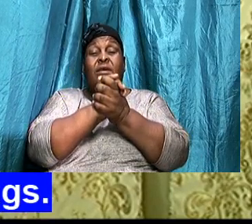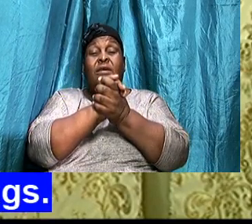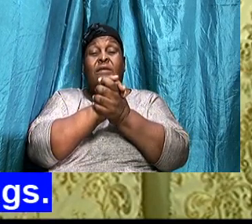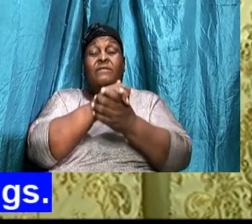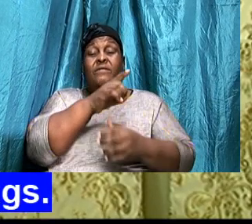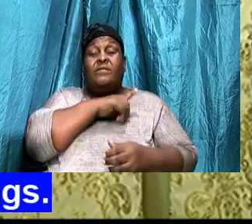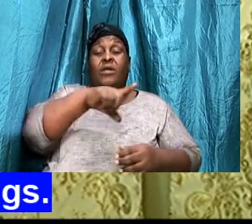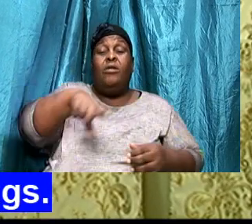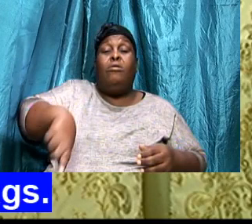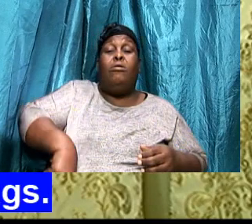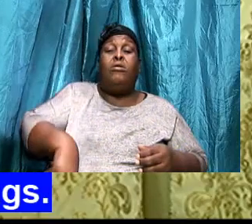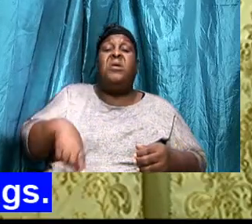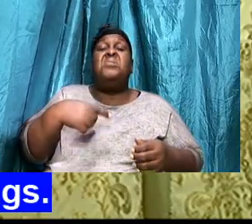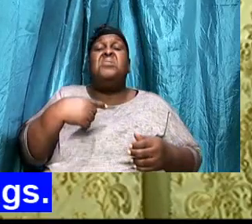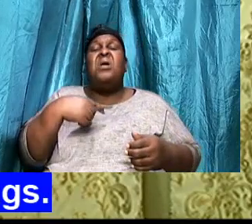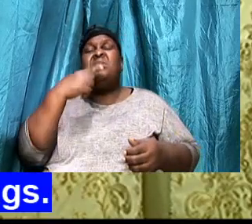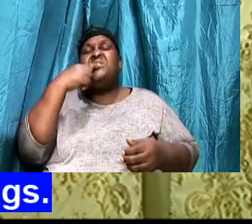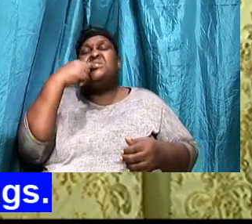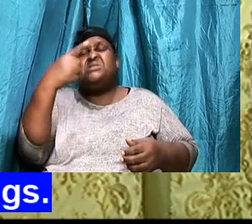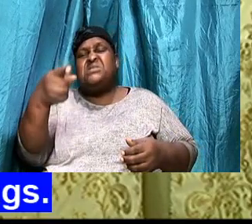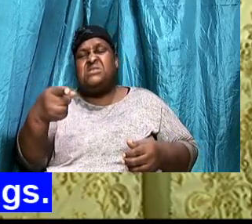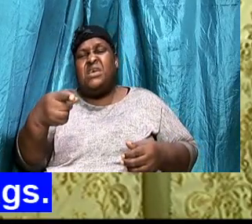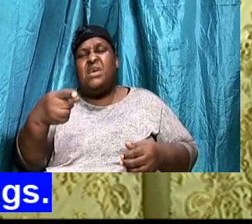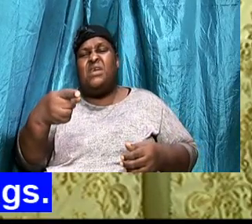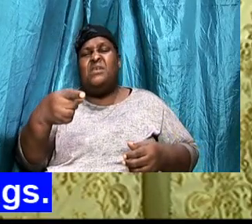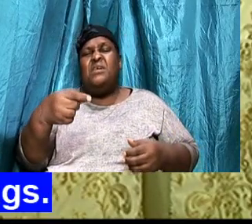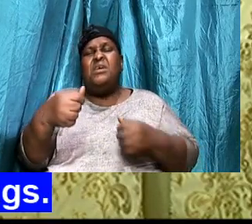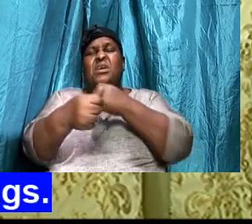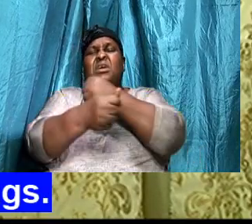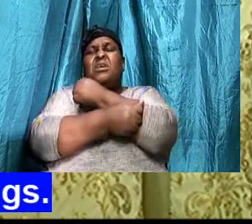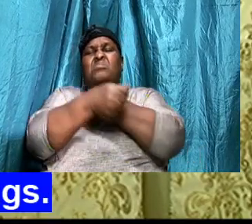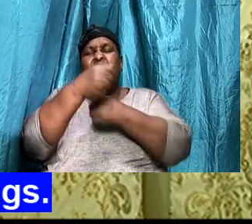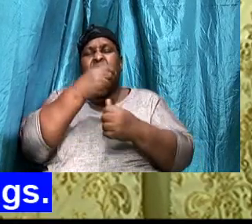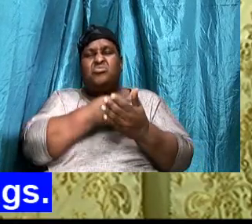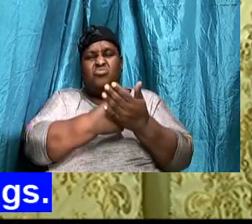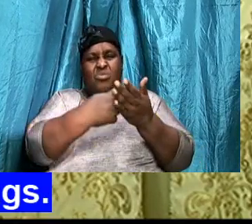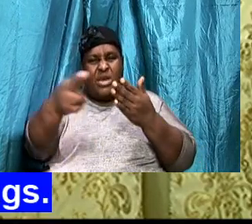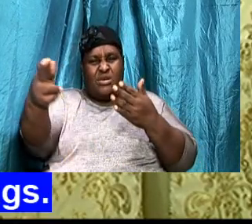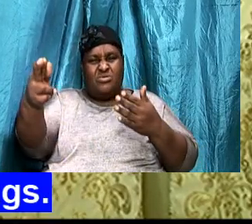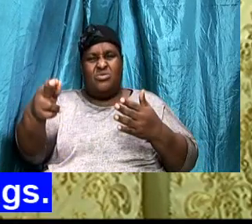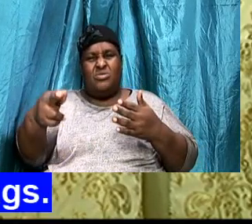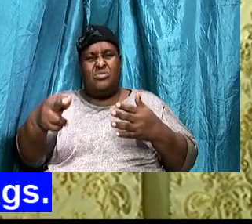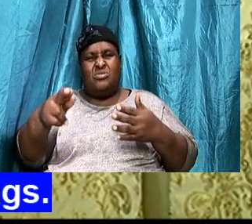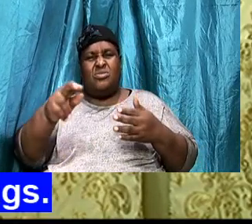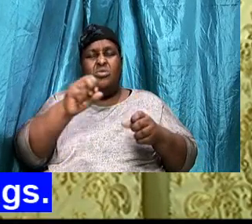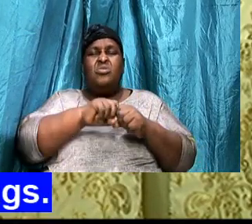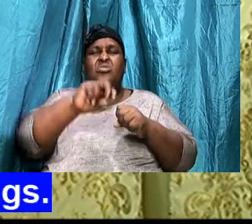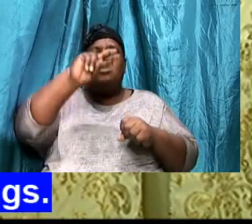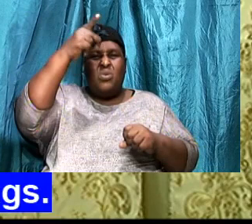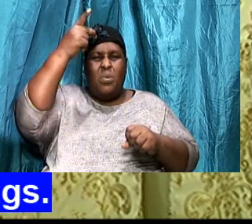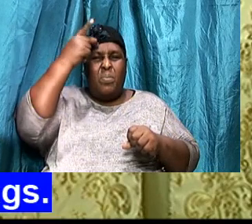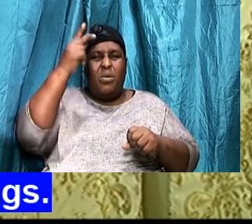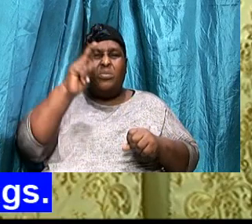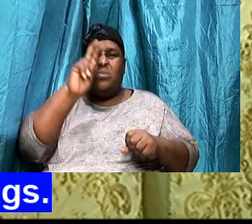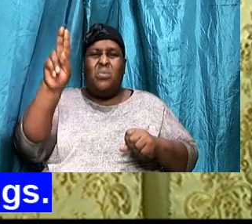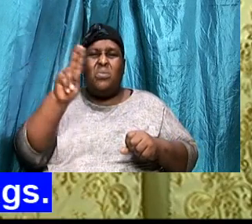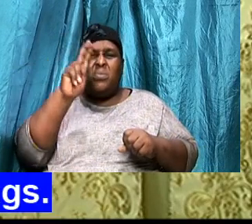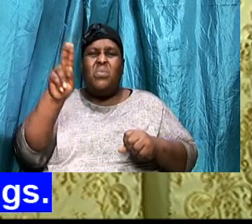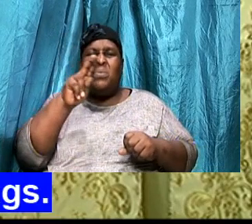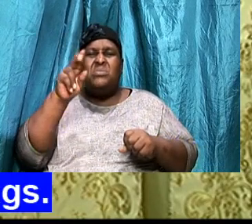And he counted it, To him, As righteousness, So Paul used the term, Being righteous,